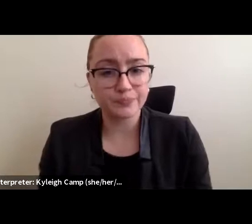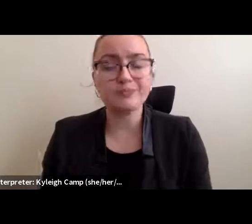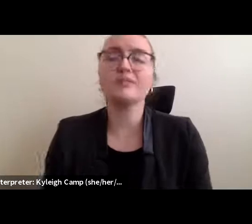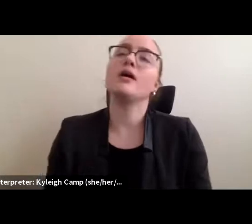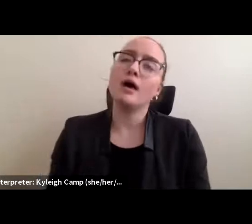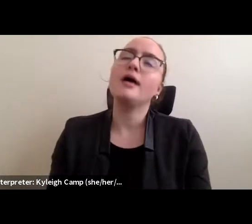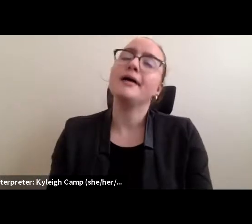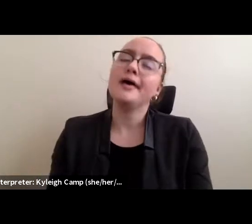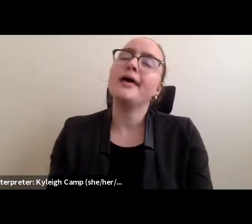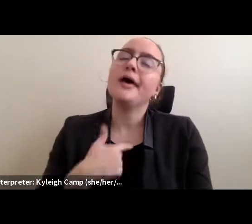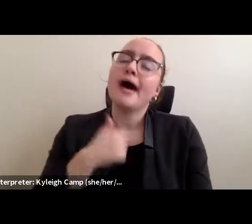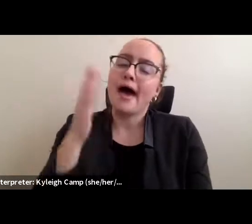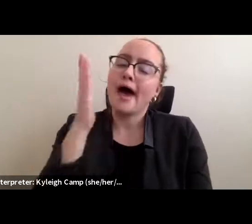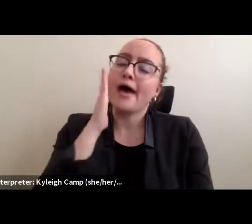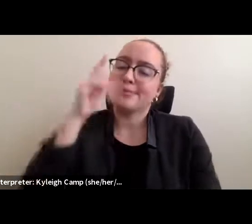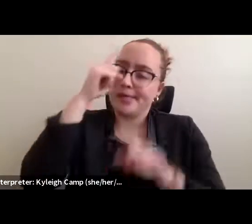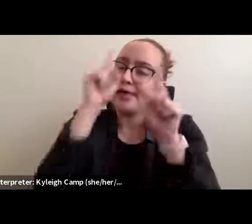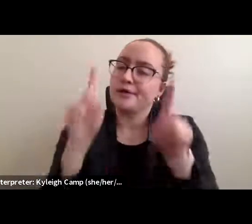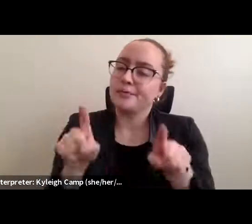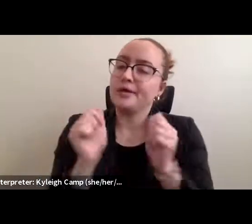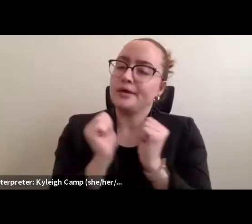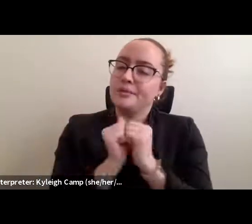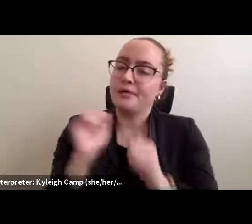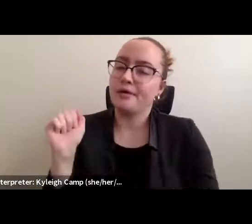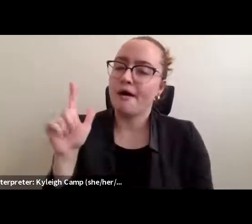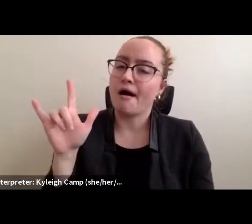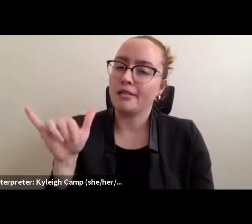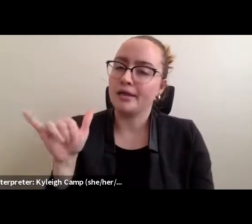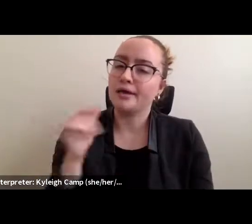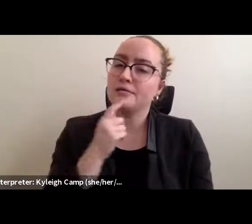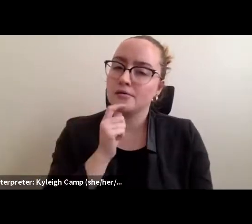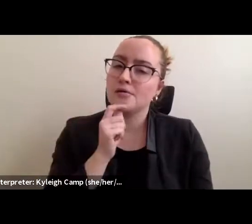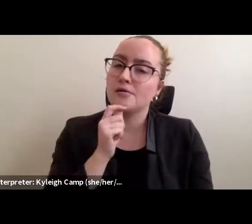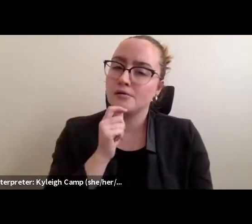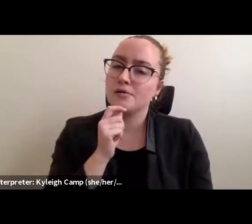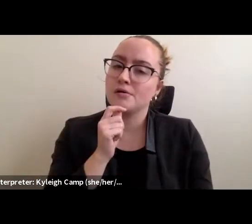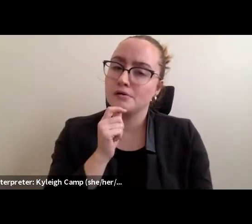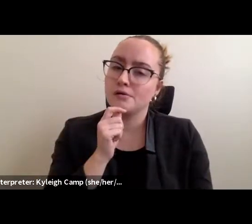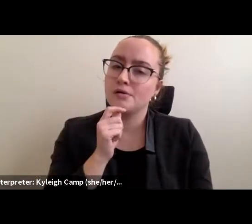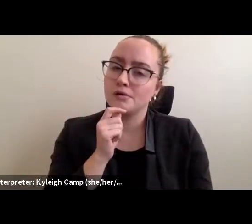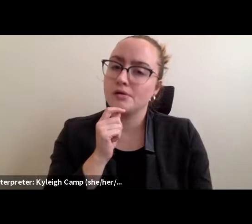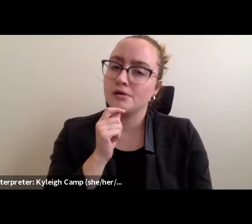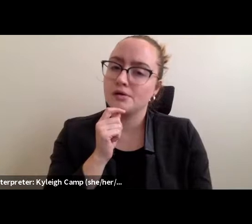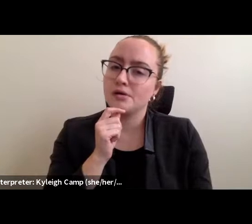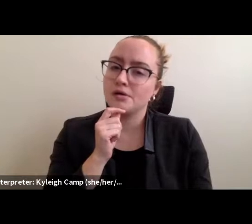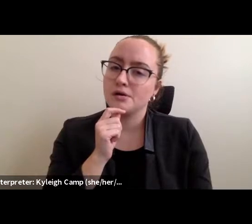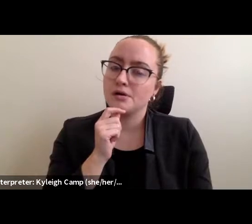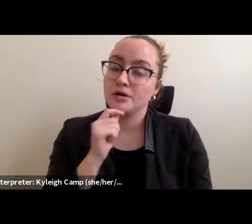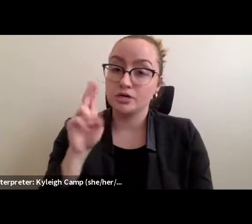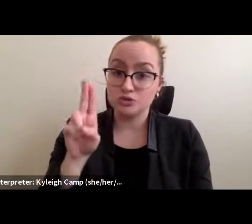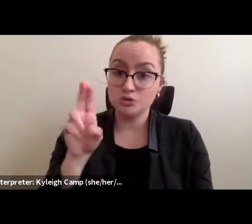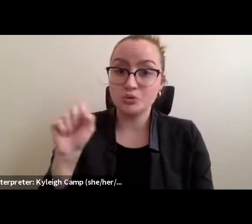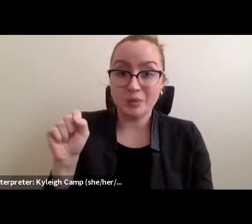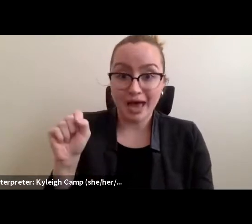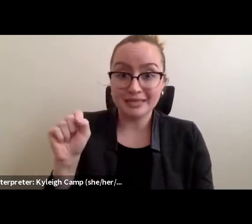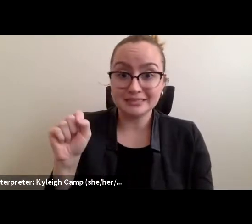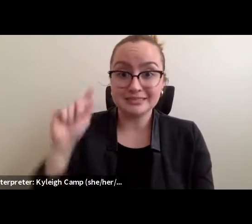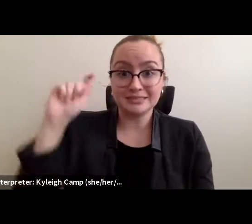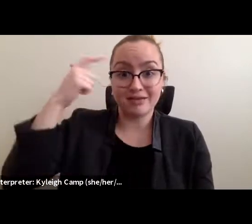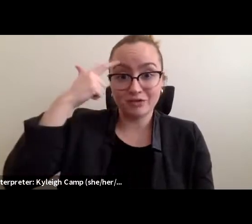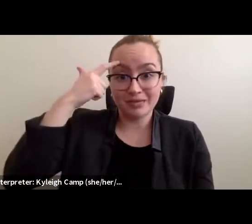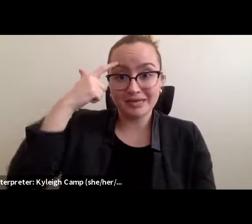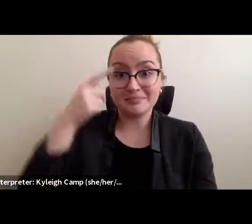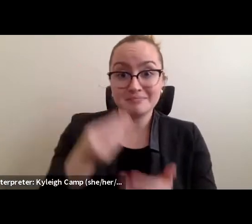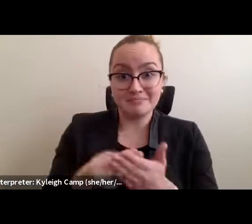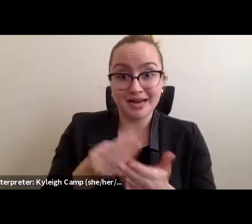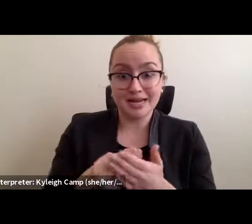well, because the amount of money that the U.S. government spends to push the southern